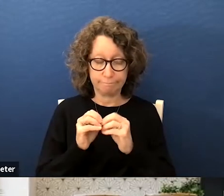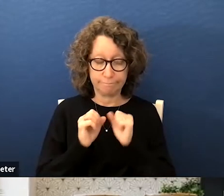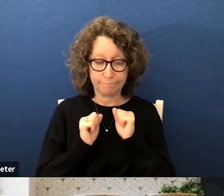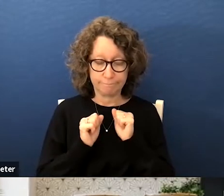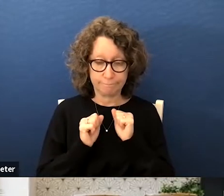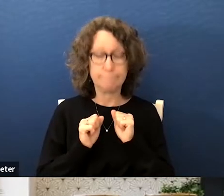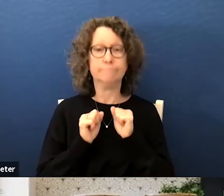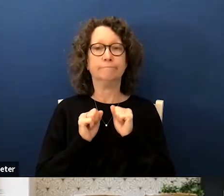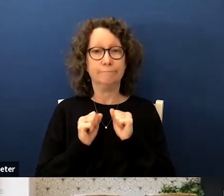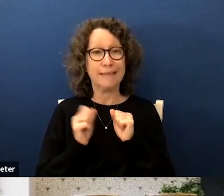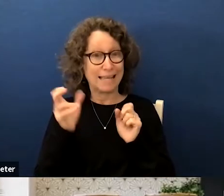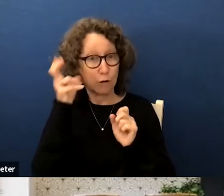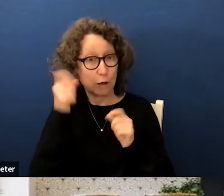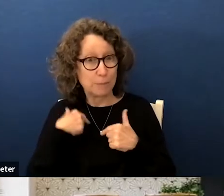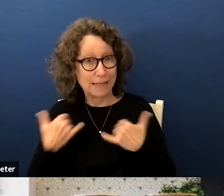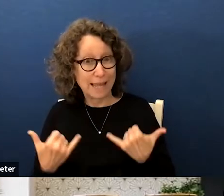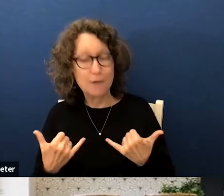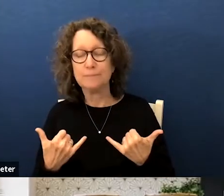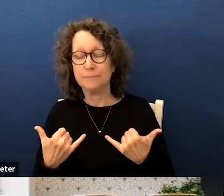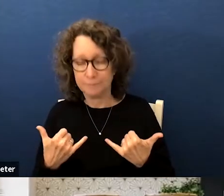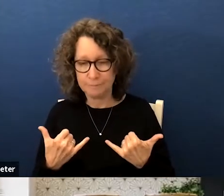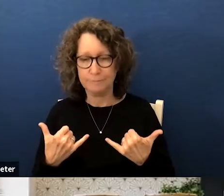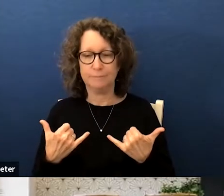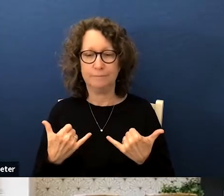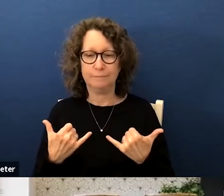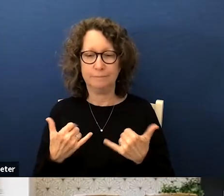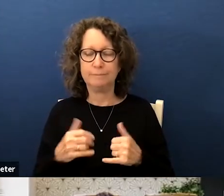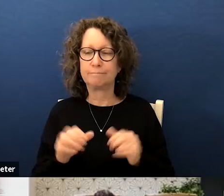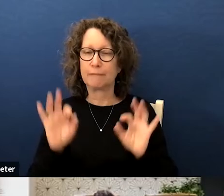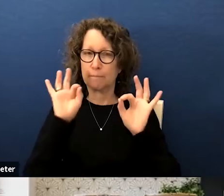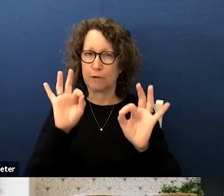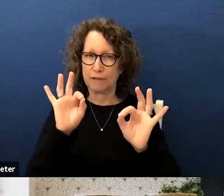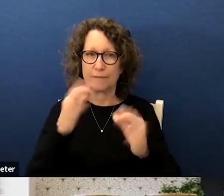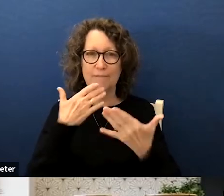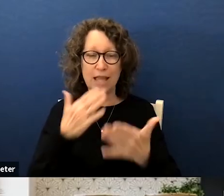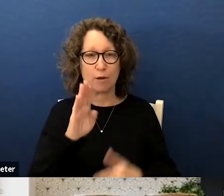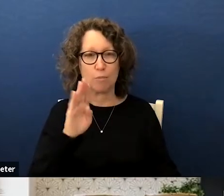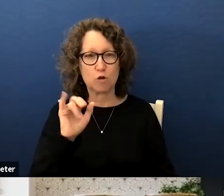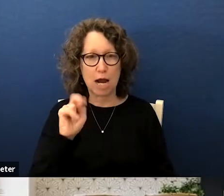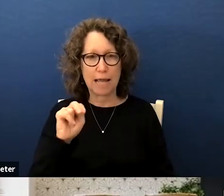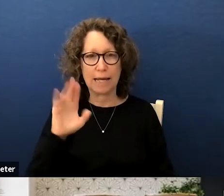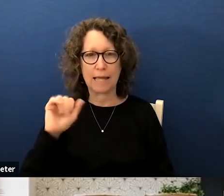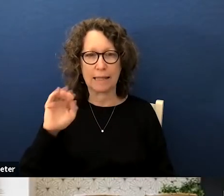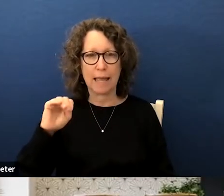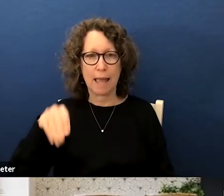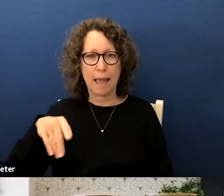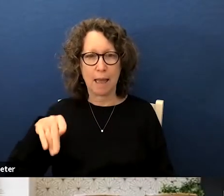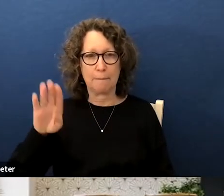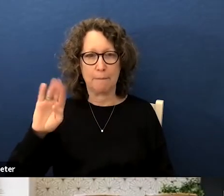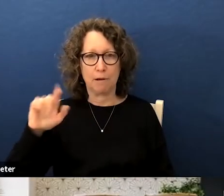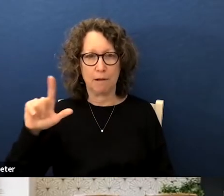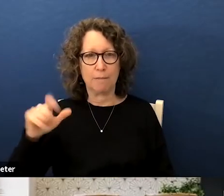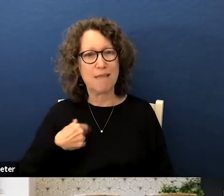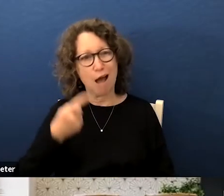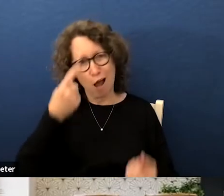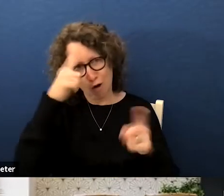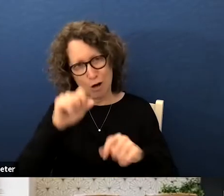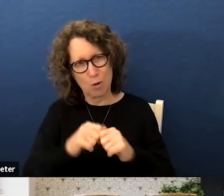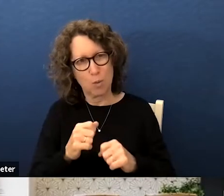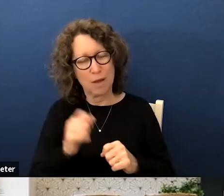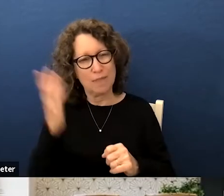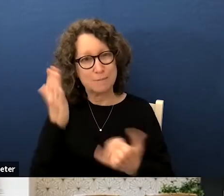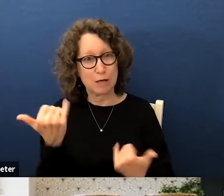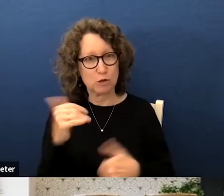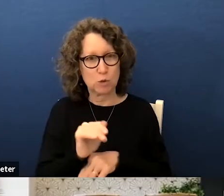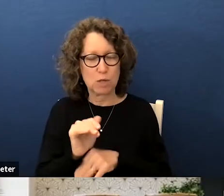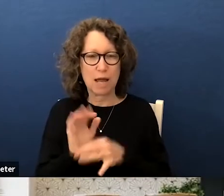there you go can you hear me now yes perfect thank you brian campbell i completely agree with the speakers the tonight